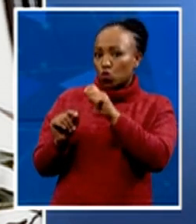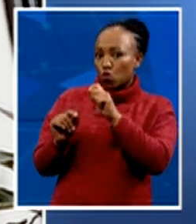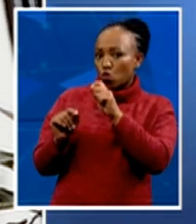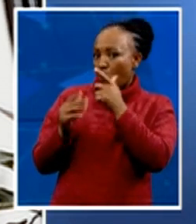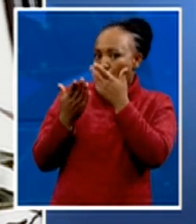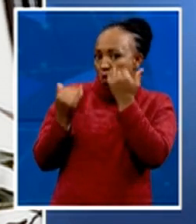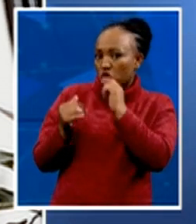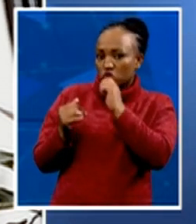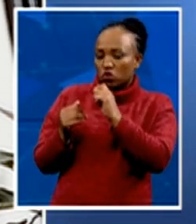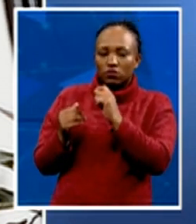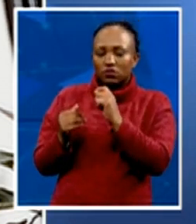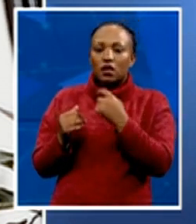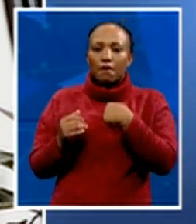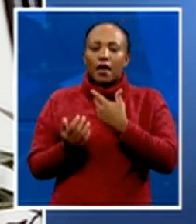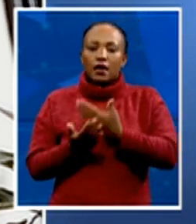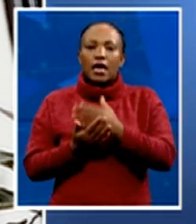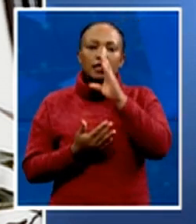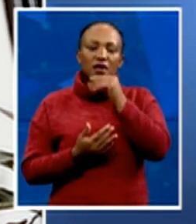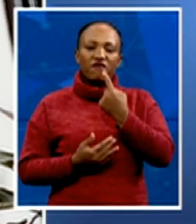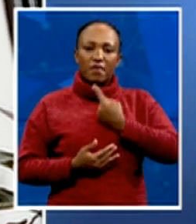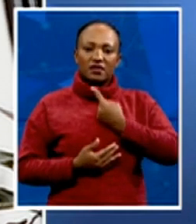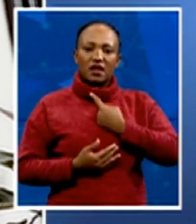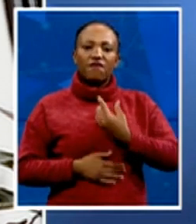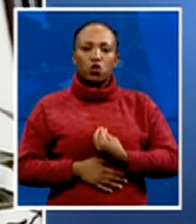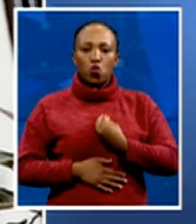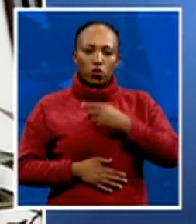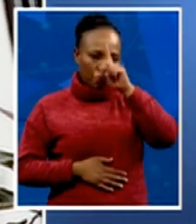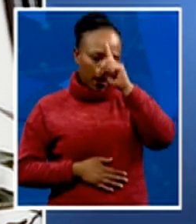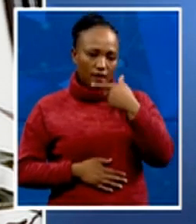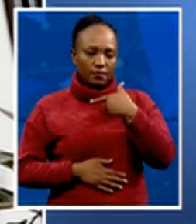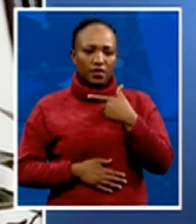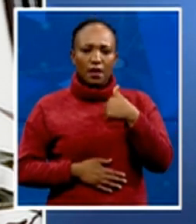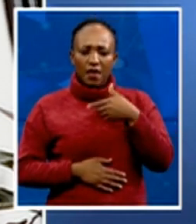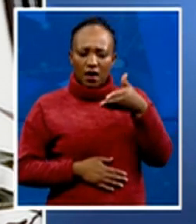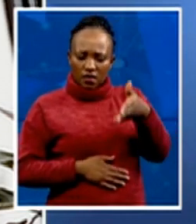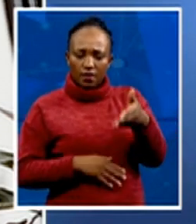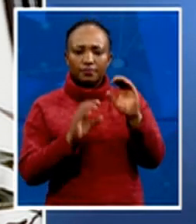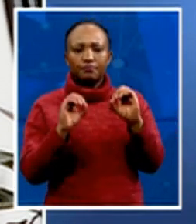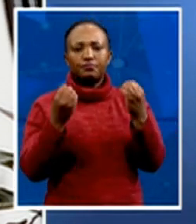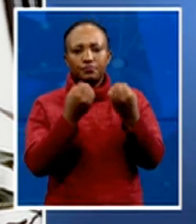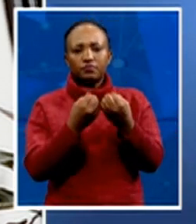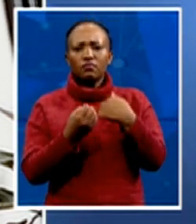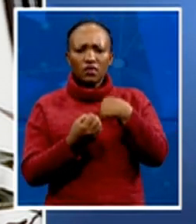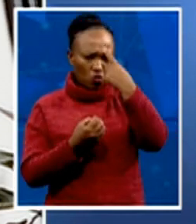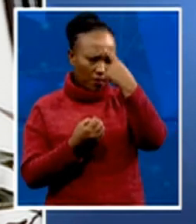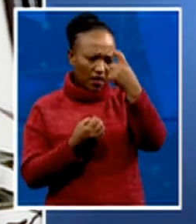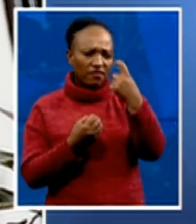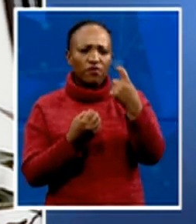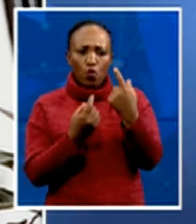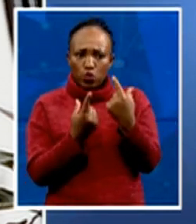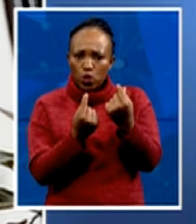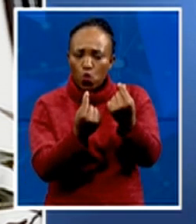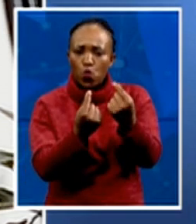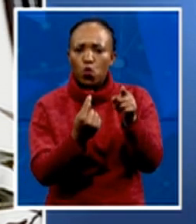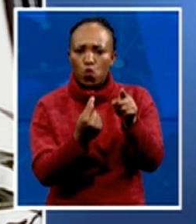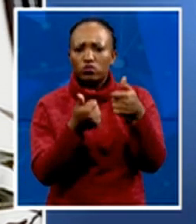person in the organization. And I'm there because I believe in what we are doing and what we are trying to build. I'm there because the DA is